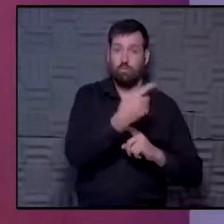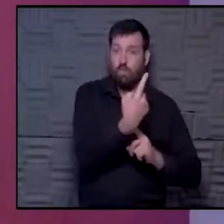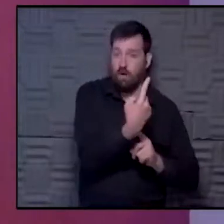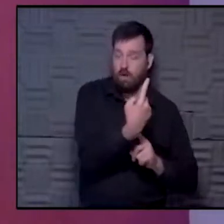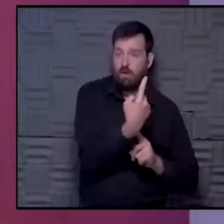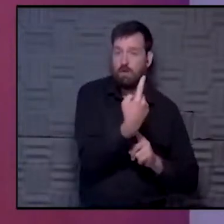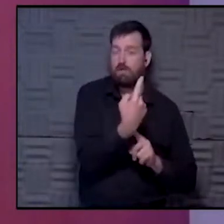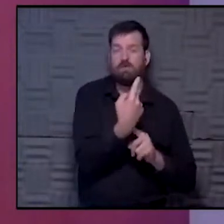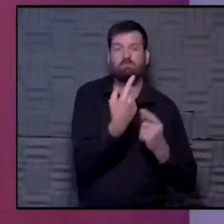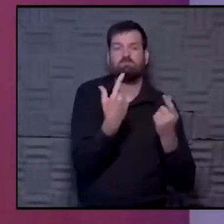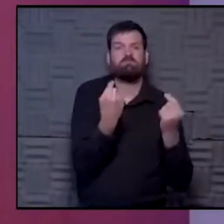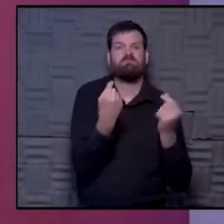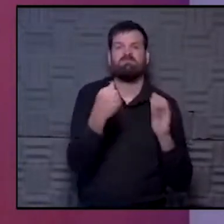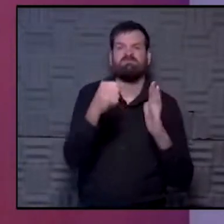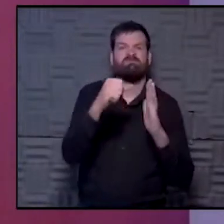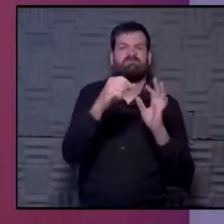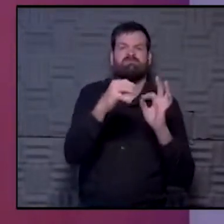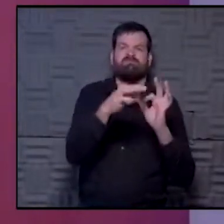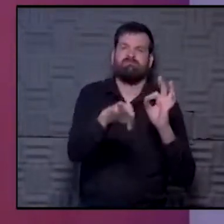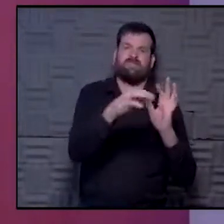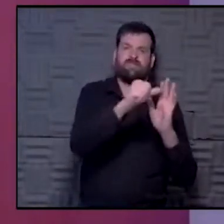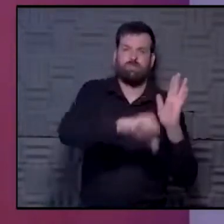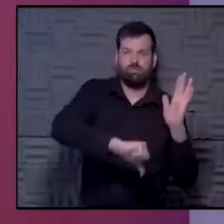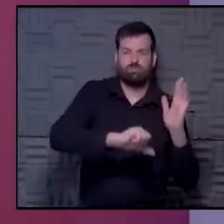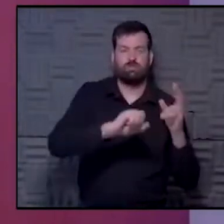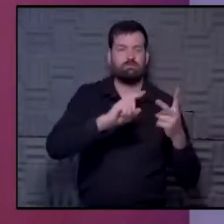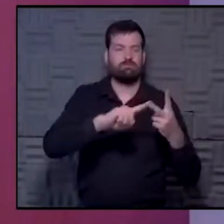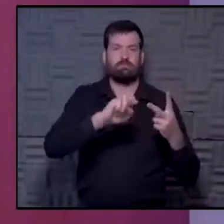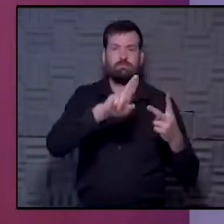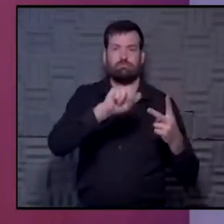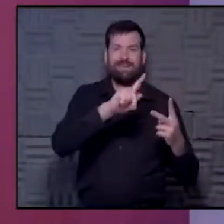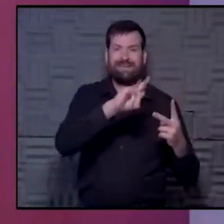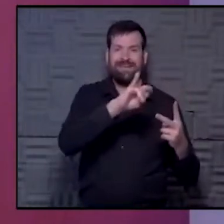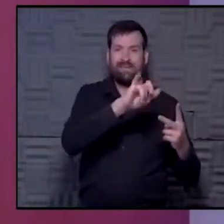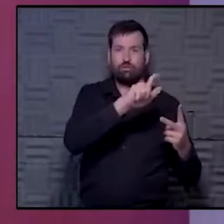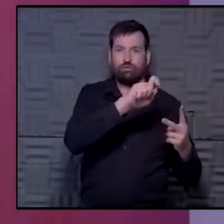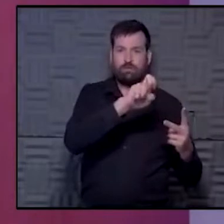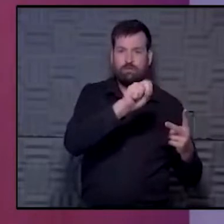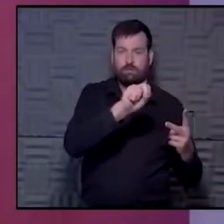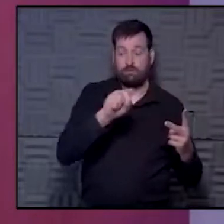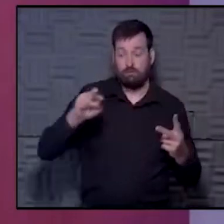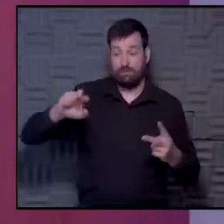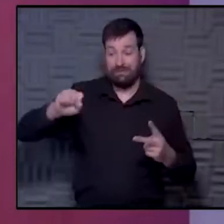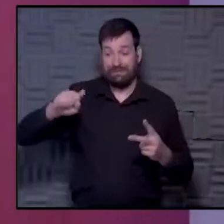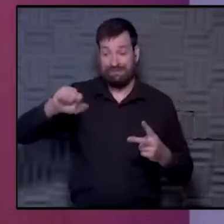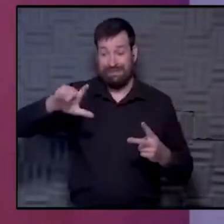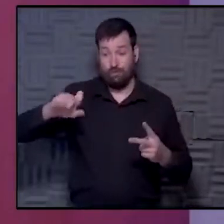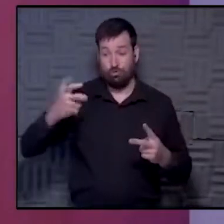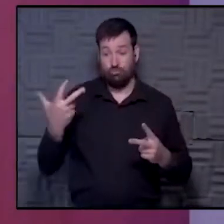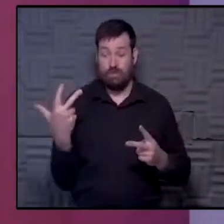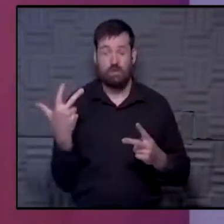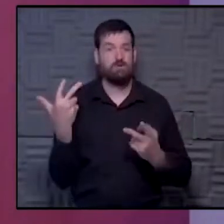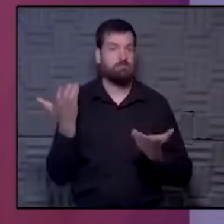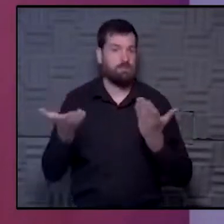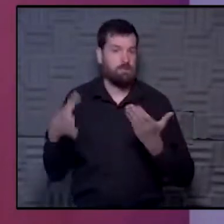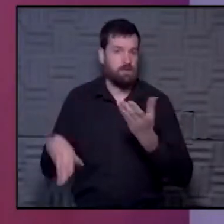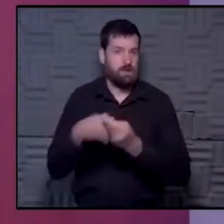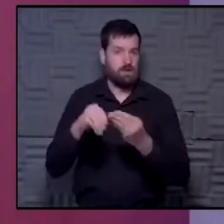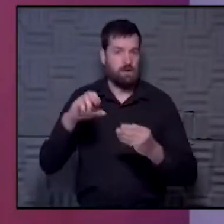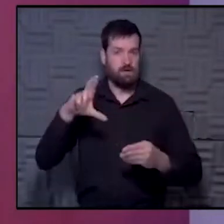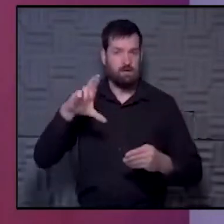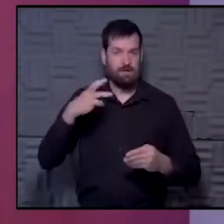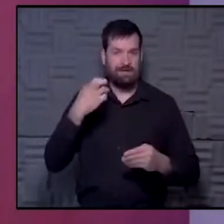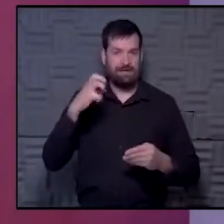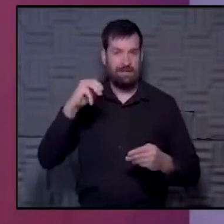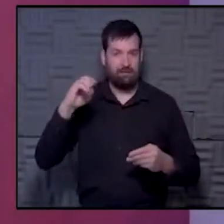maybe we just need surgery or maybe we need radiation. But for a stage 3 cancer, sometimes we have to add chemo to it. Maybe we